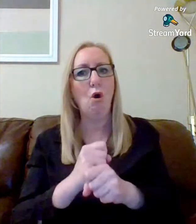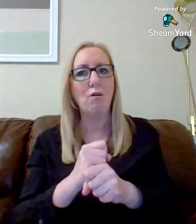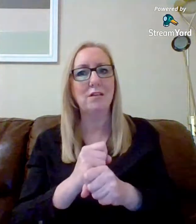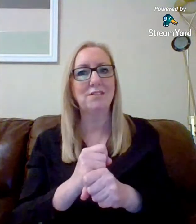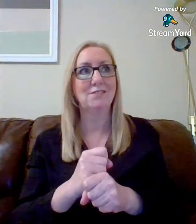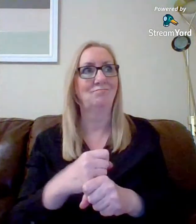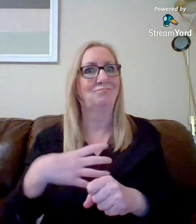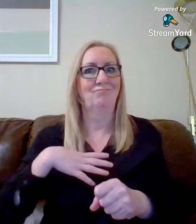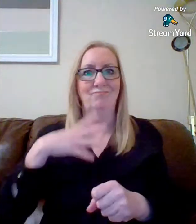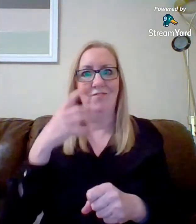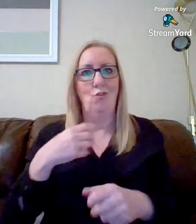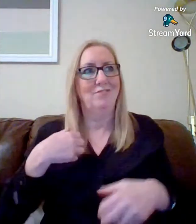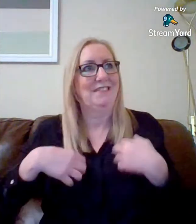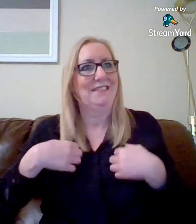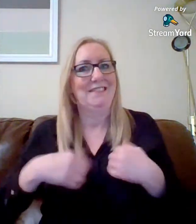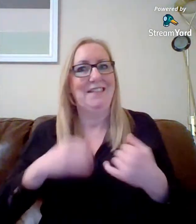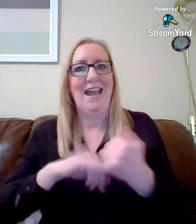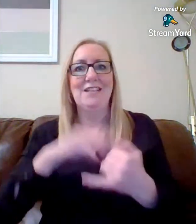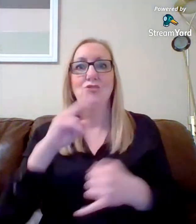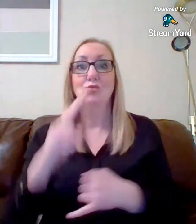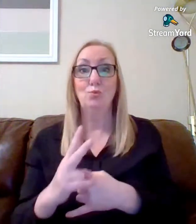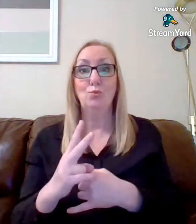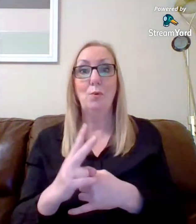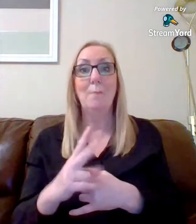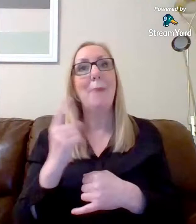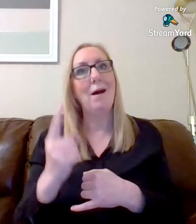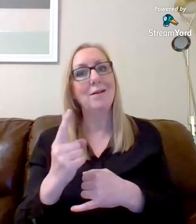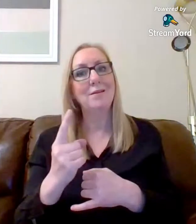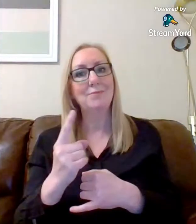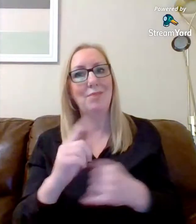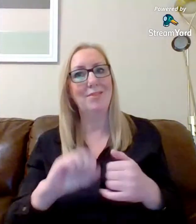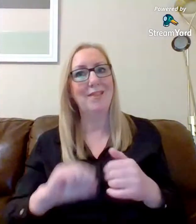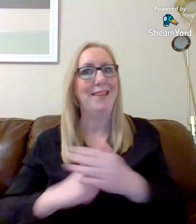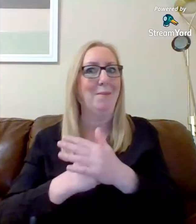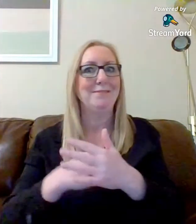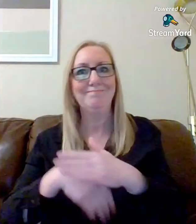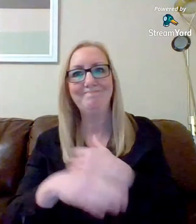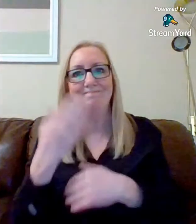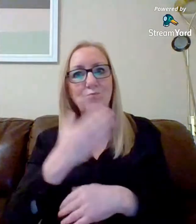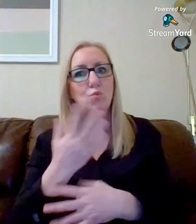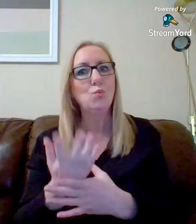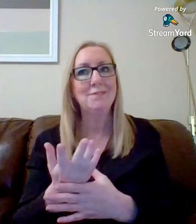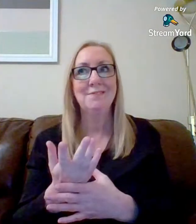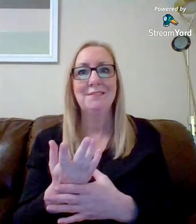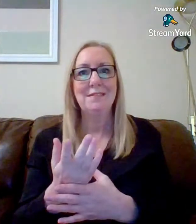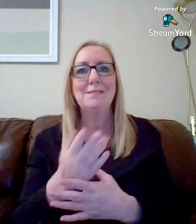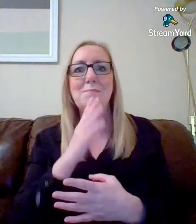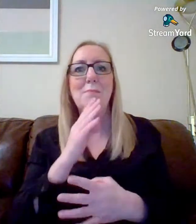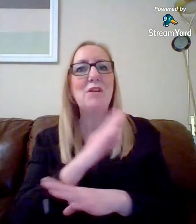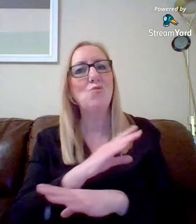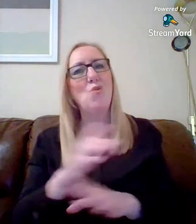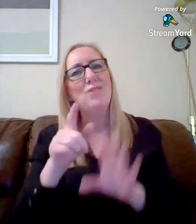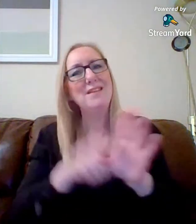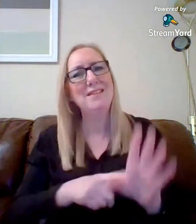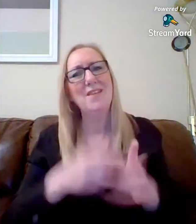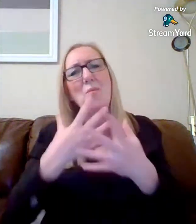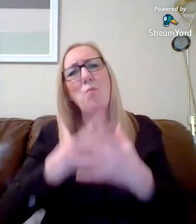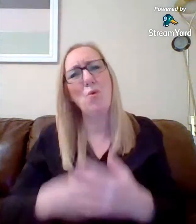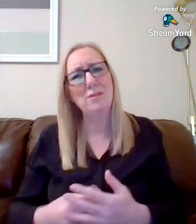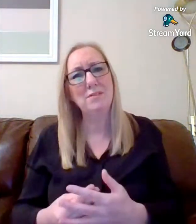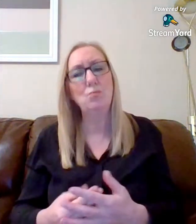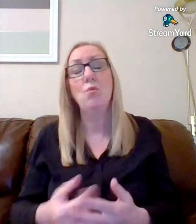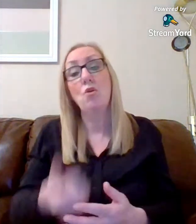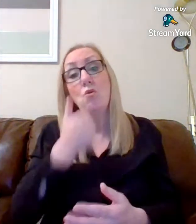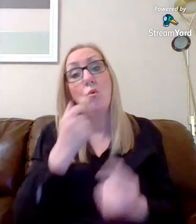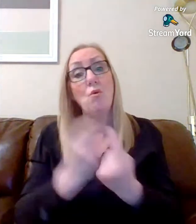second year. And with the restrictions that we've had in the school and beyond, it's maybe not been the year that they've wanted. We know that things are difficult